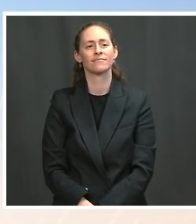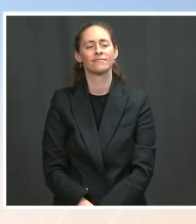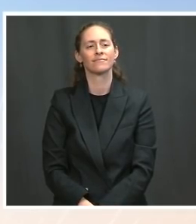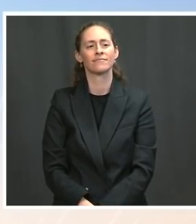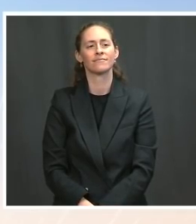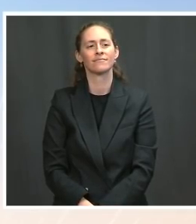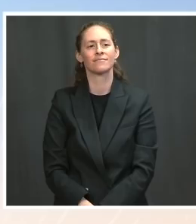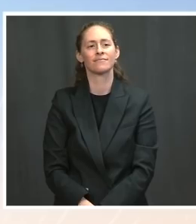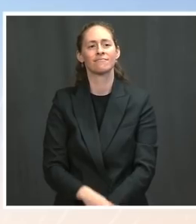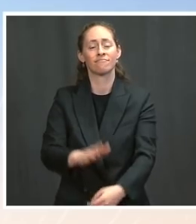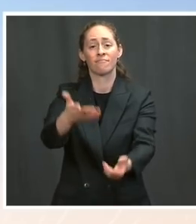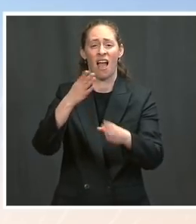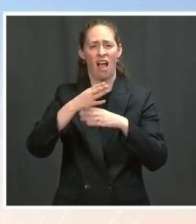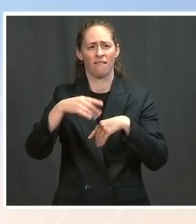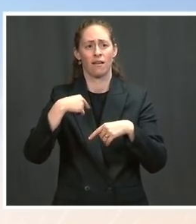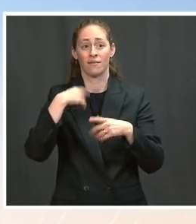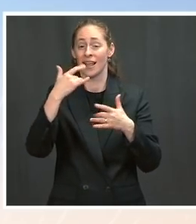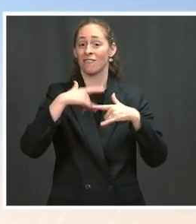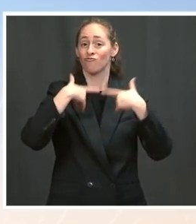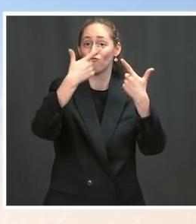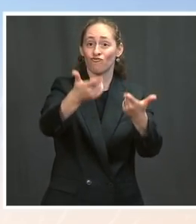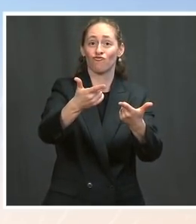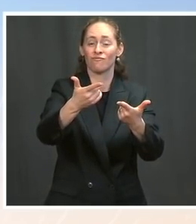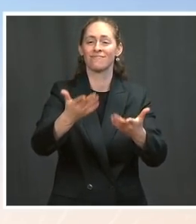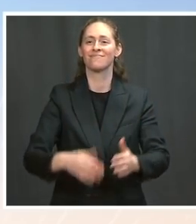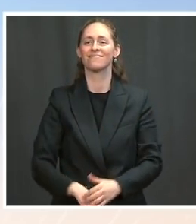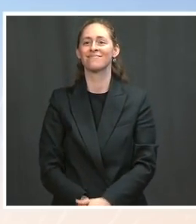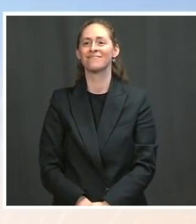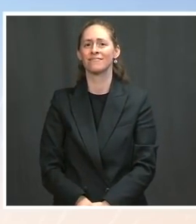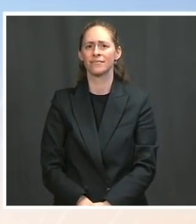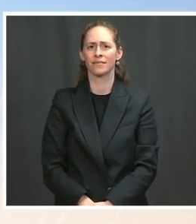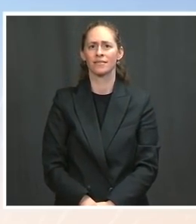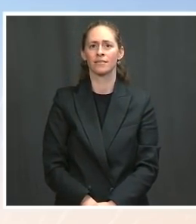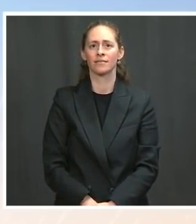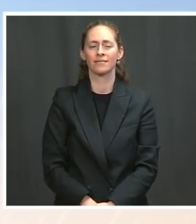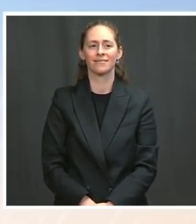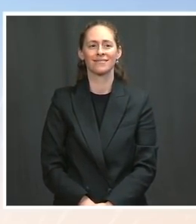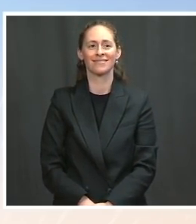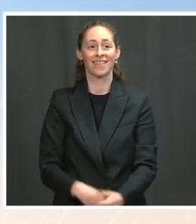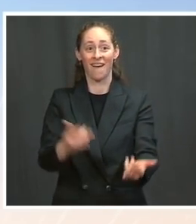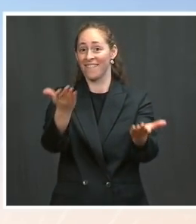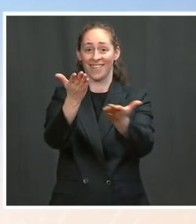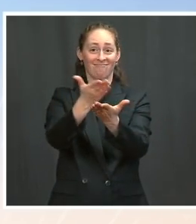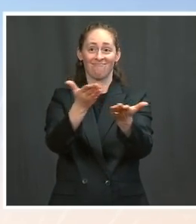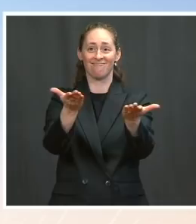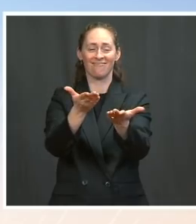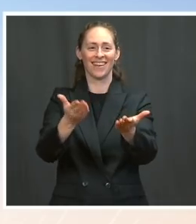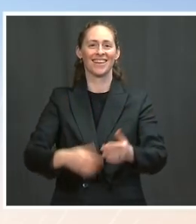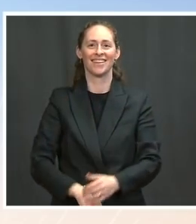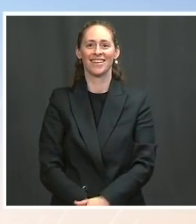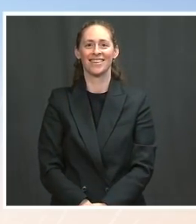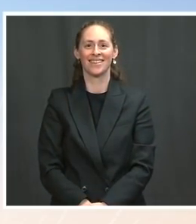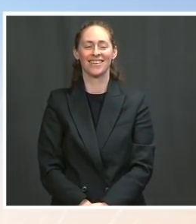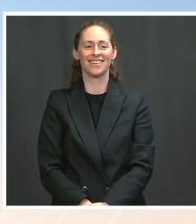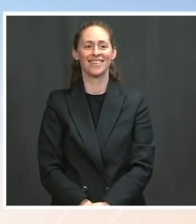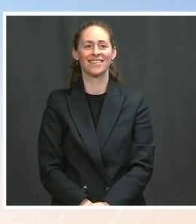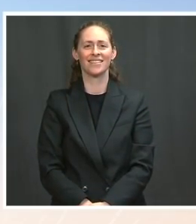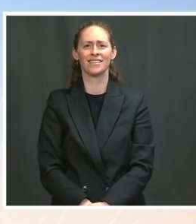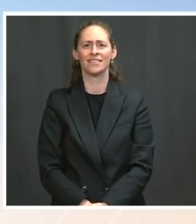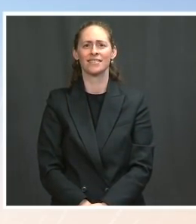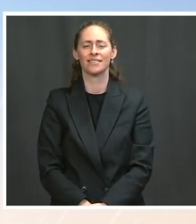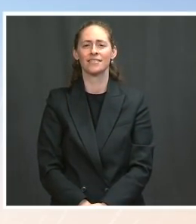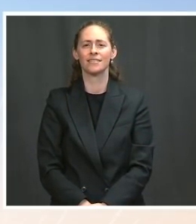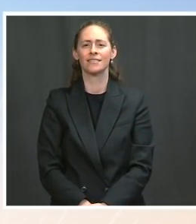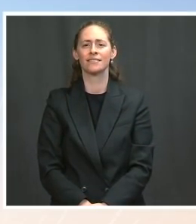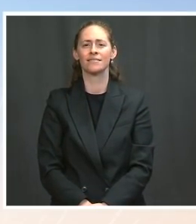Alex, you want to kick us off? Or did you? Okay, go ahead, Steve. I like it. The Well, does the Secretary Yellin give her more than she needs. Go ahead. The Does the